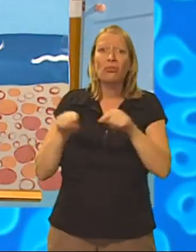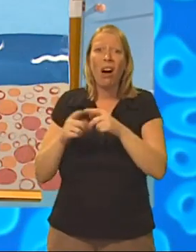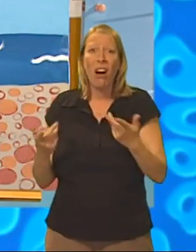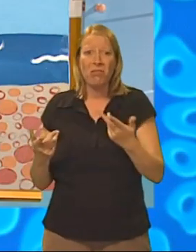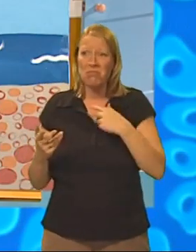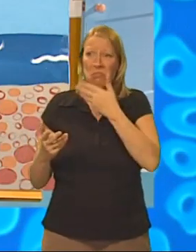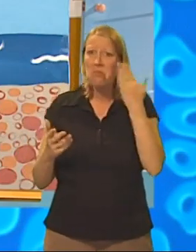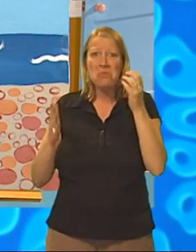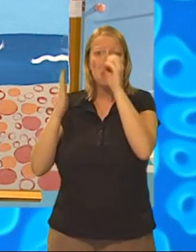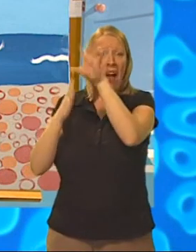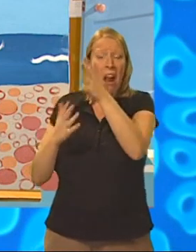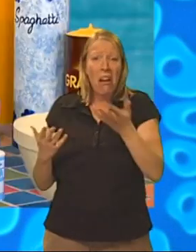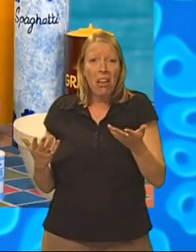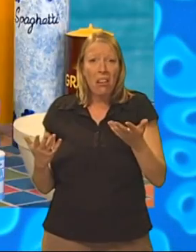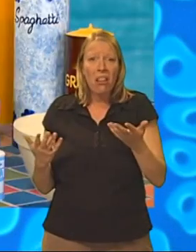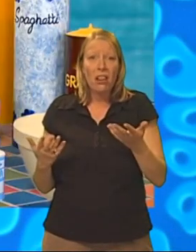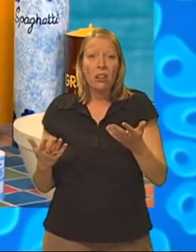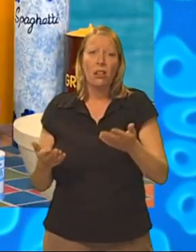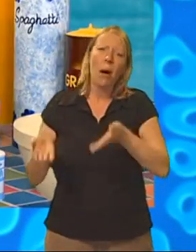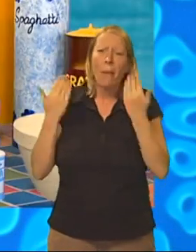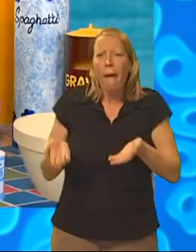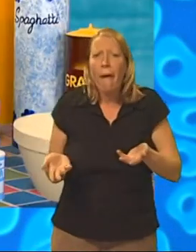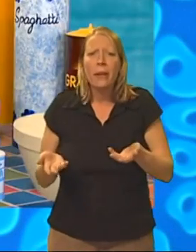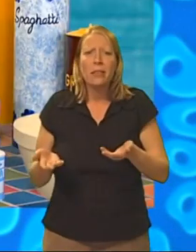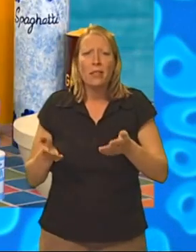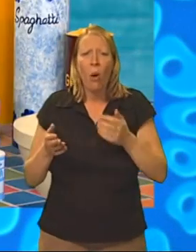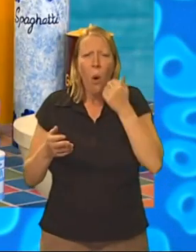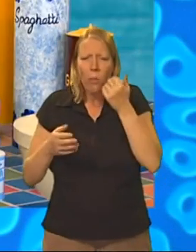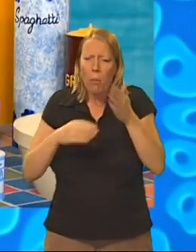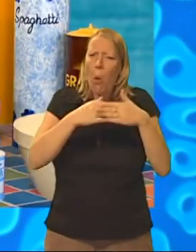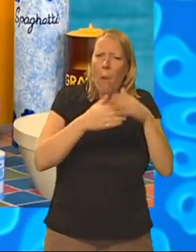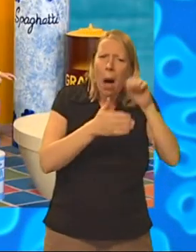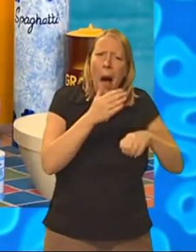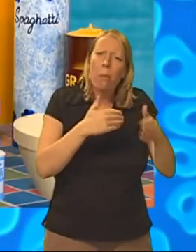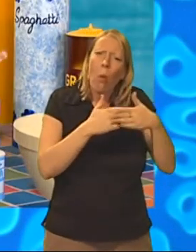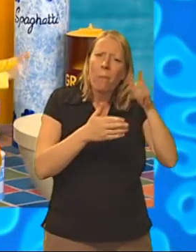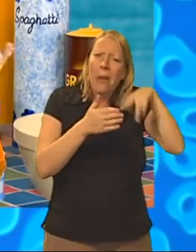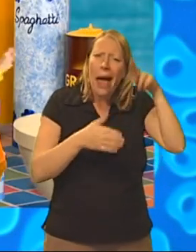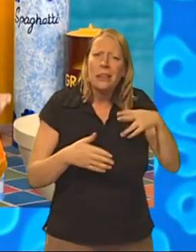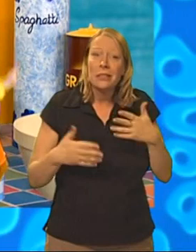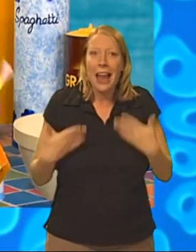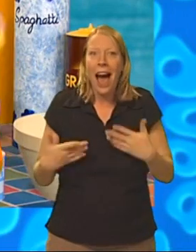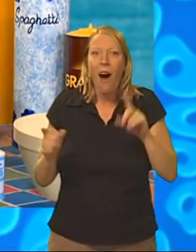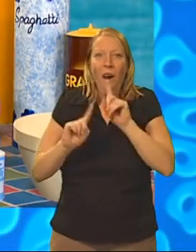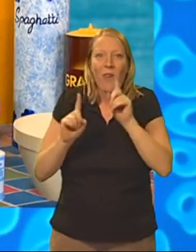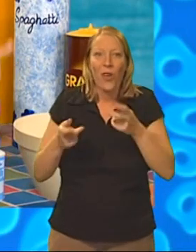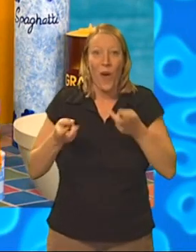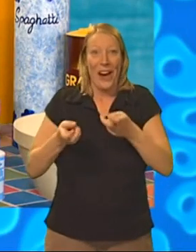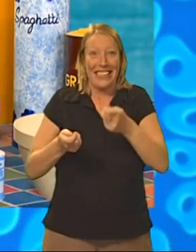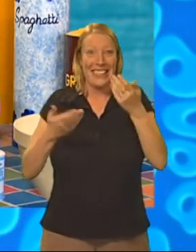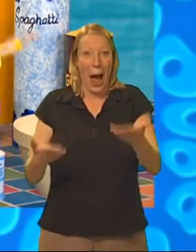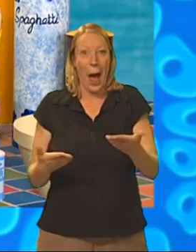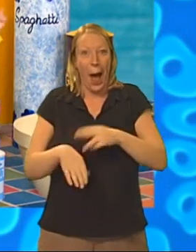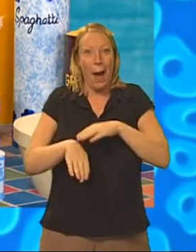picture if I can't paint the sun? Oh! Oh, on Ben! You can always get some more paint! But right now it's cooking time!